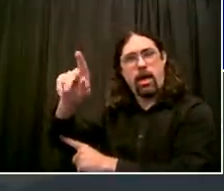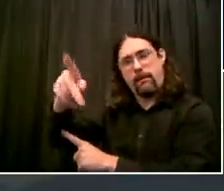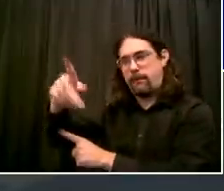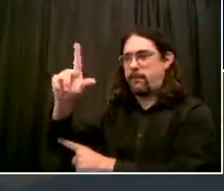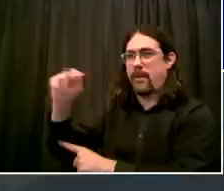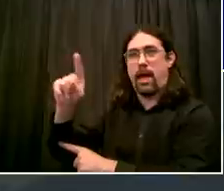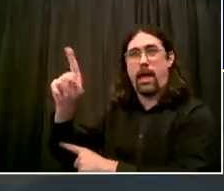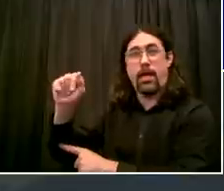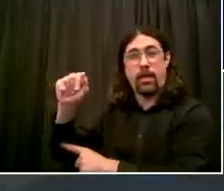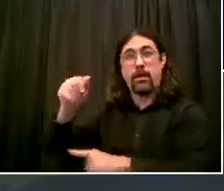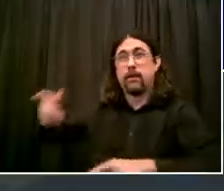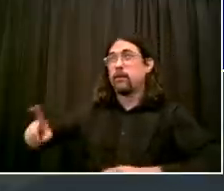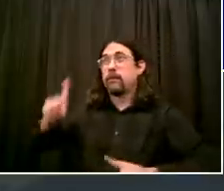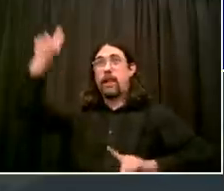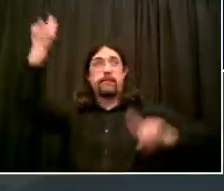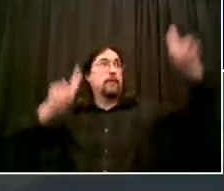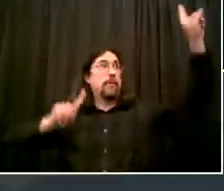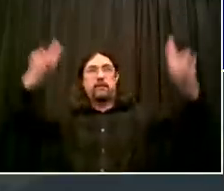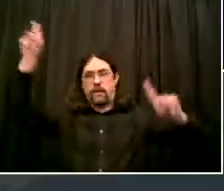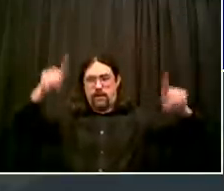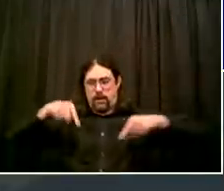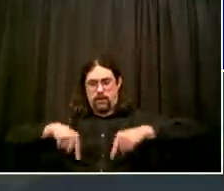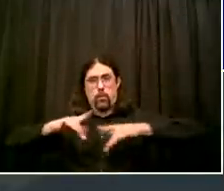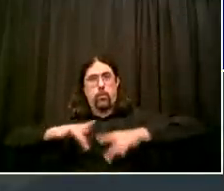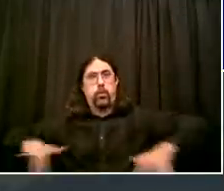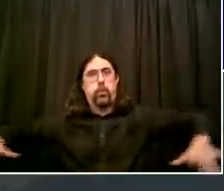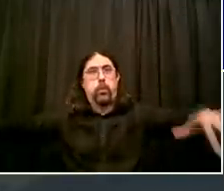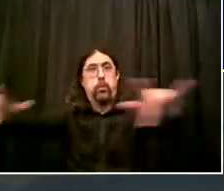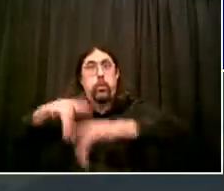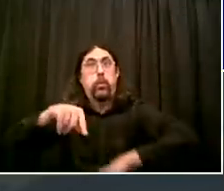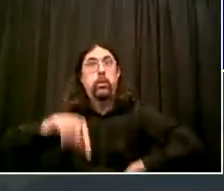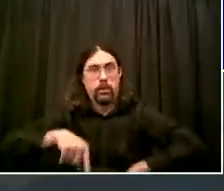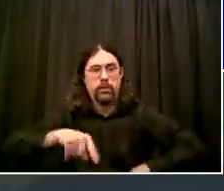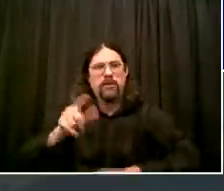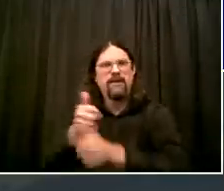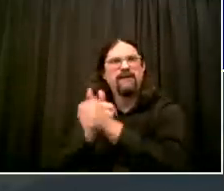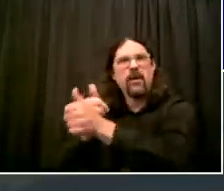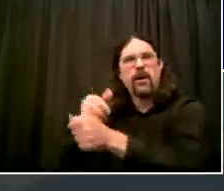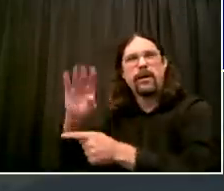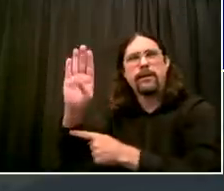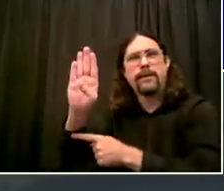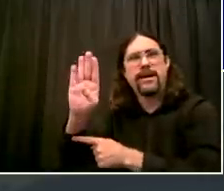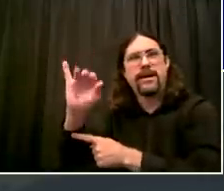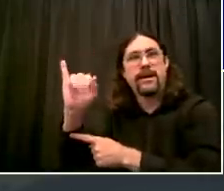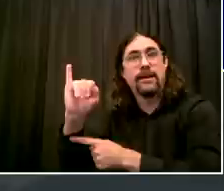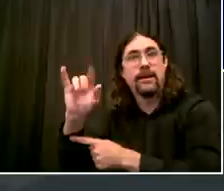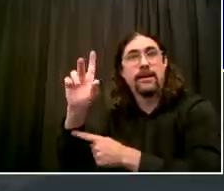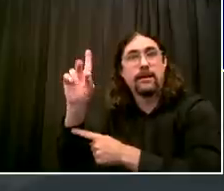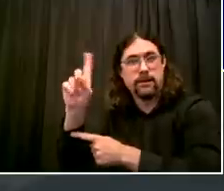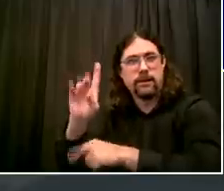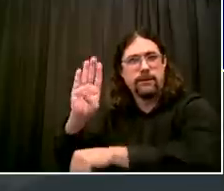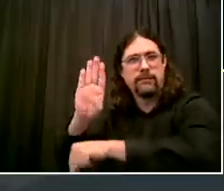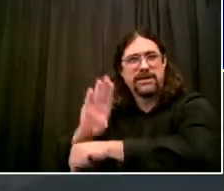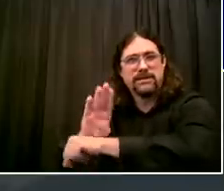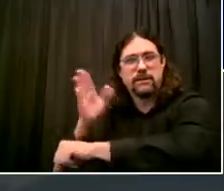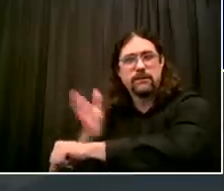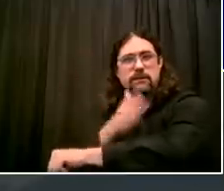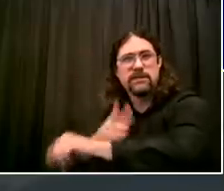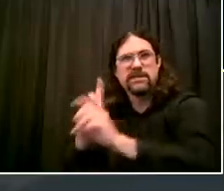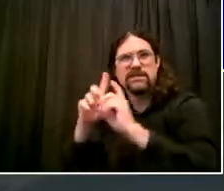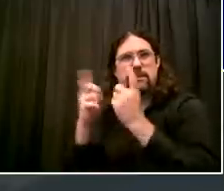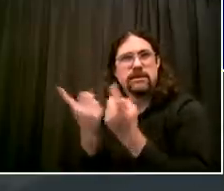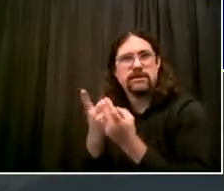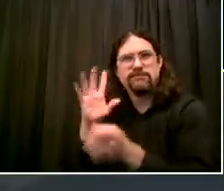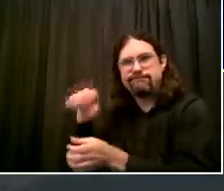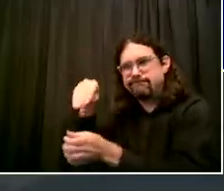simply by emailing plazas at dot.nyc.gov. So, five different elements to the open restaurants